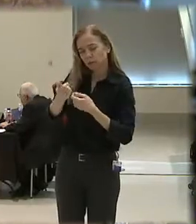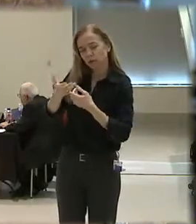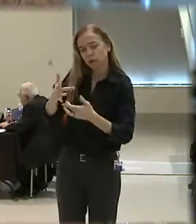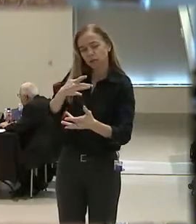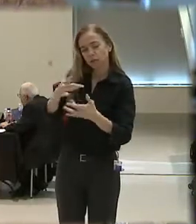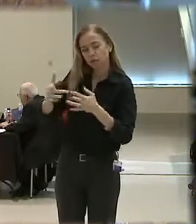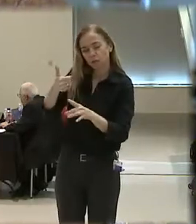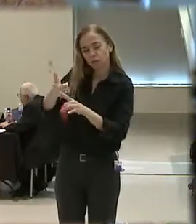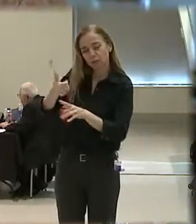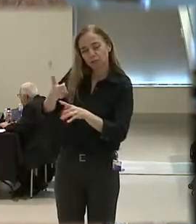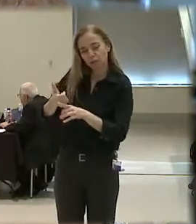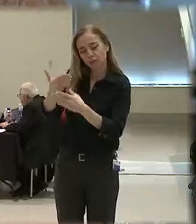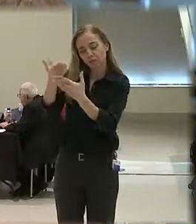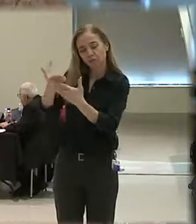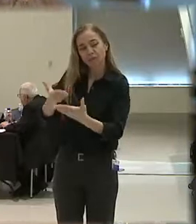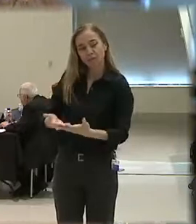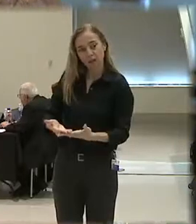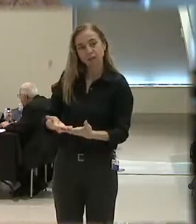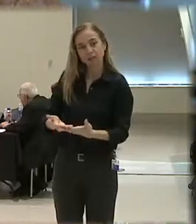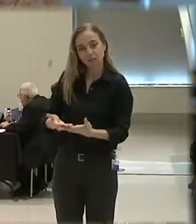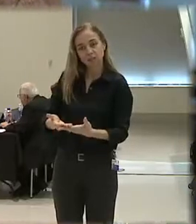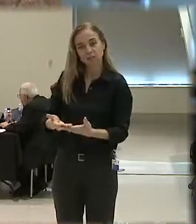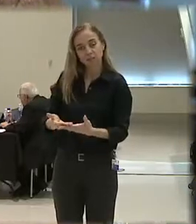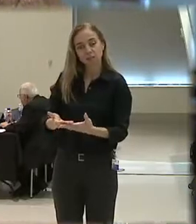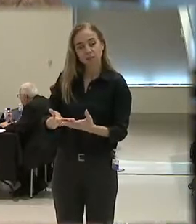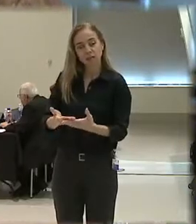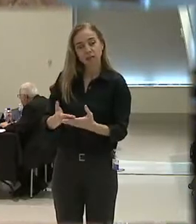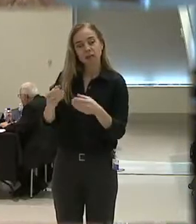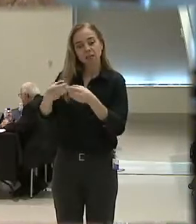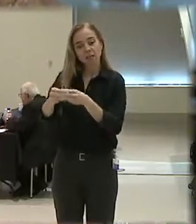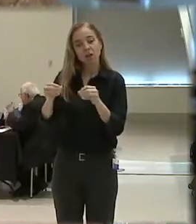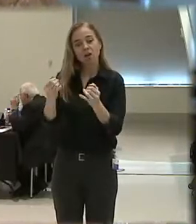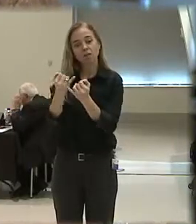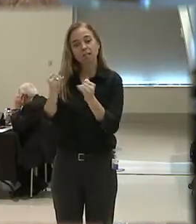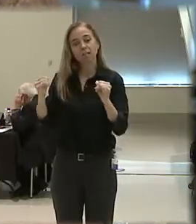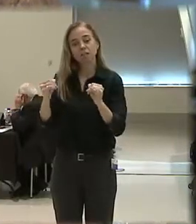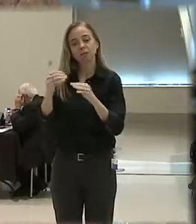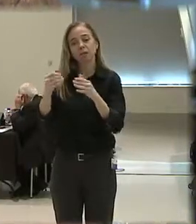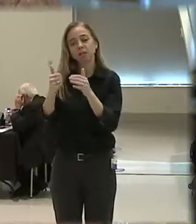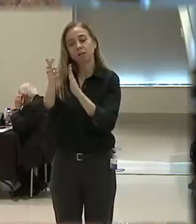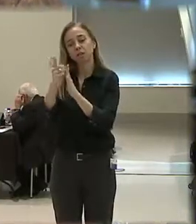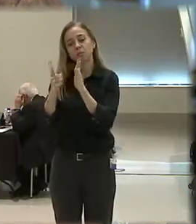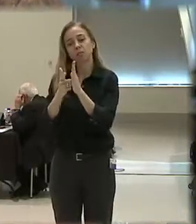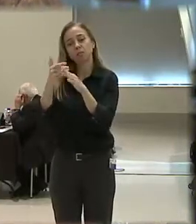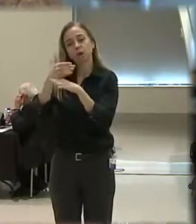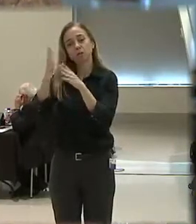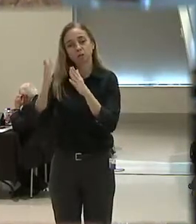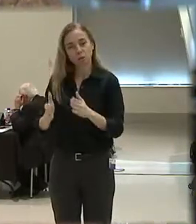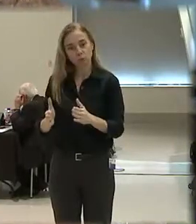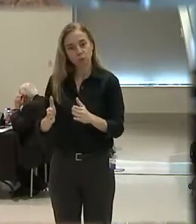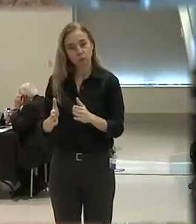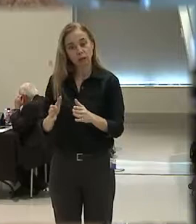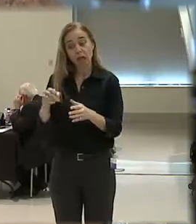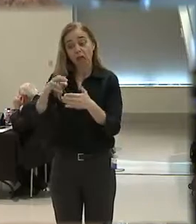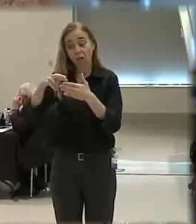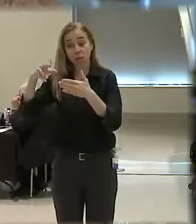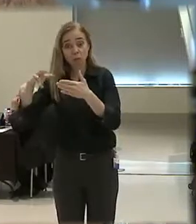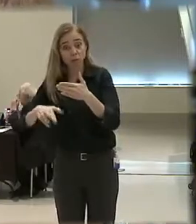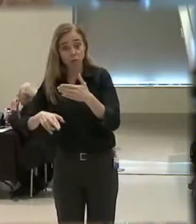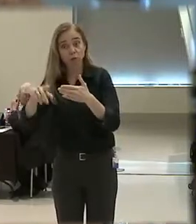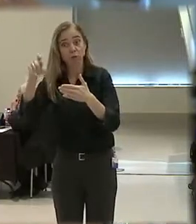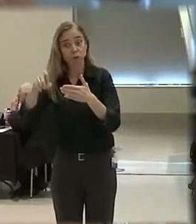community about the facts, and an office of independent prosecutor. And finally, the results that are generated by that should be made public.